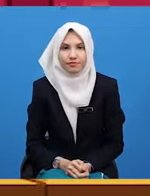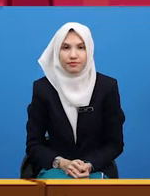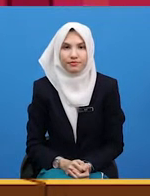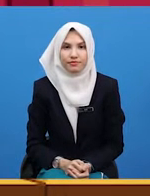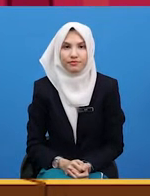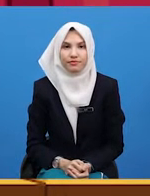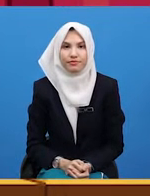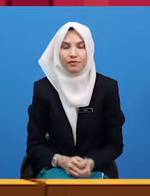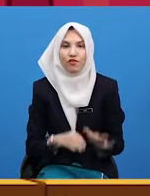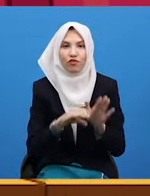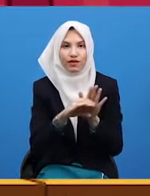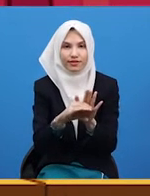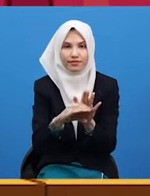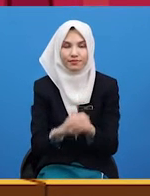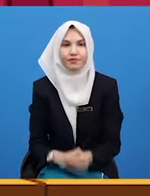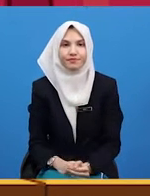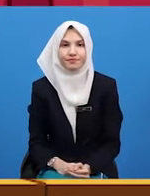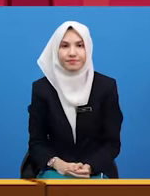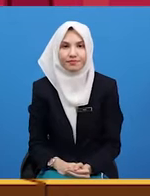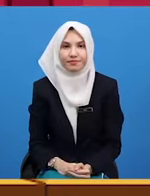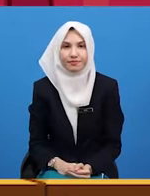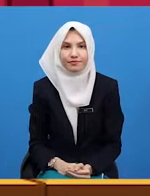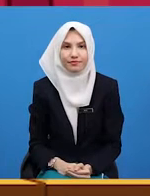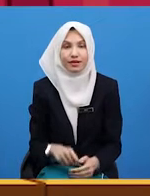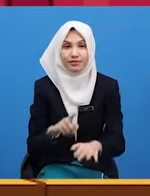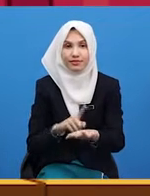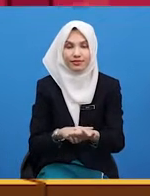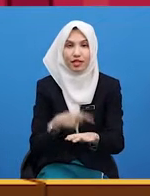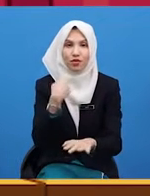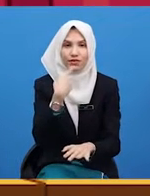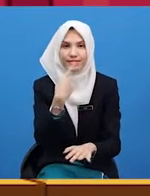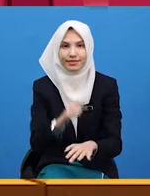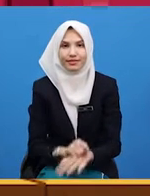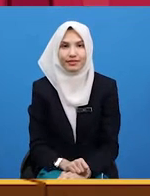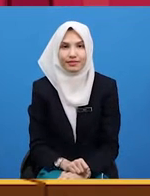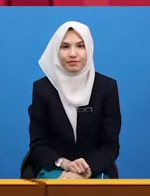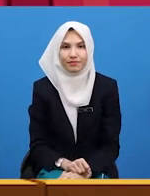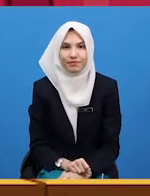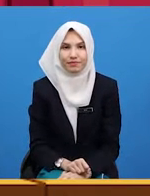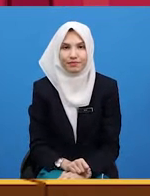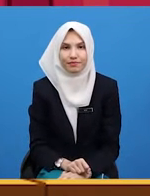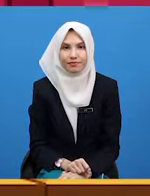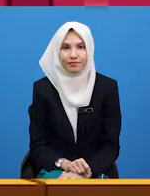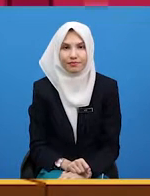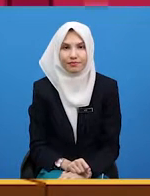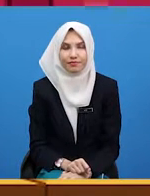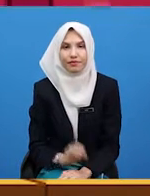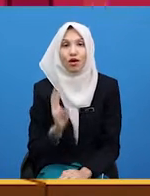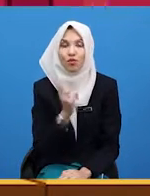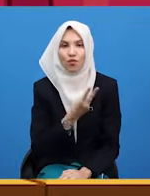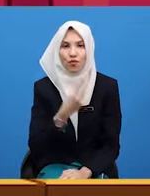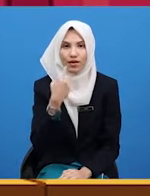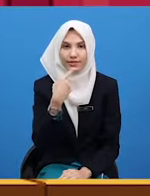For example, if this is the time that we say, we say